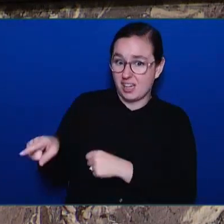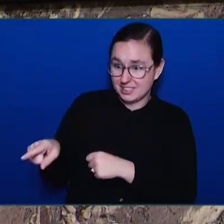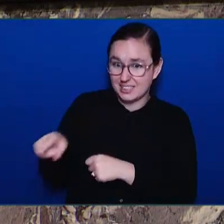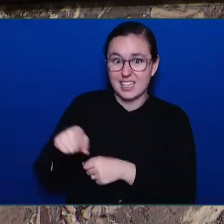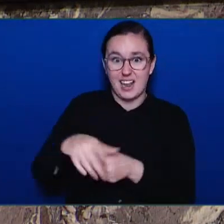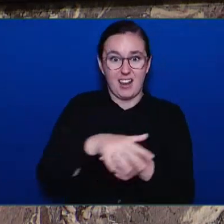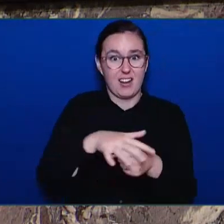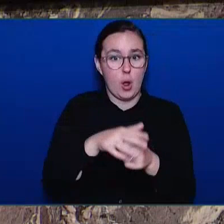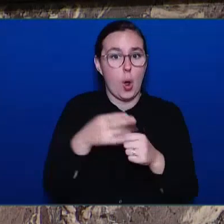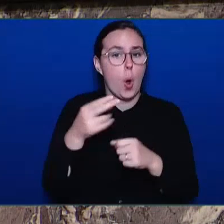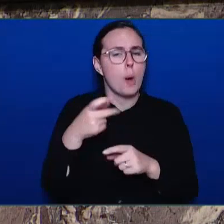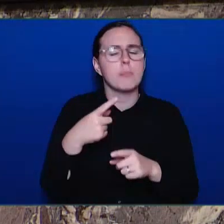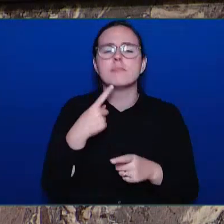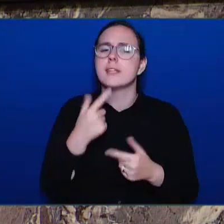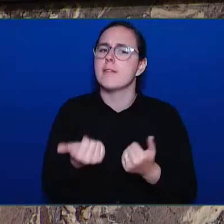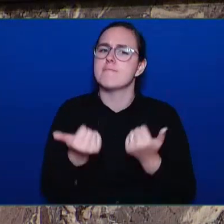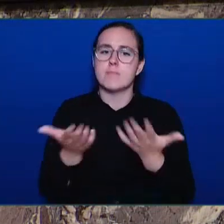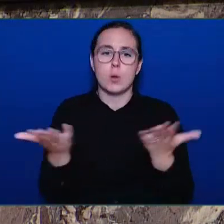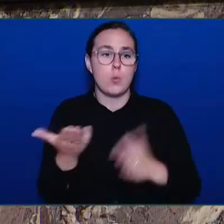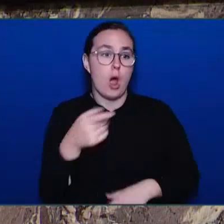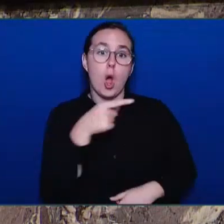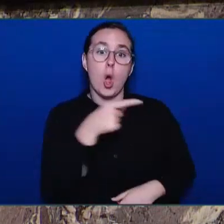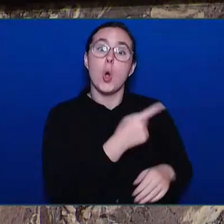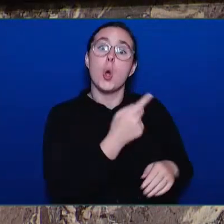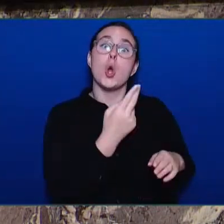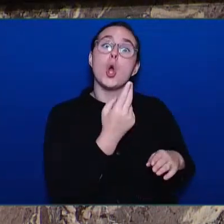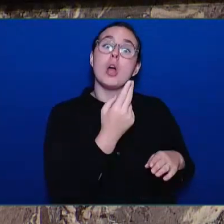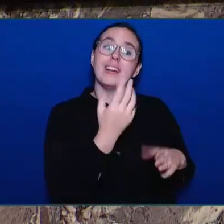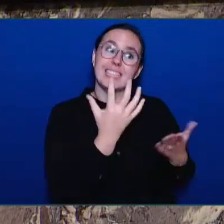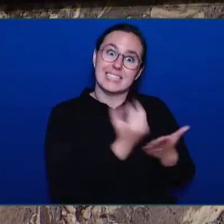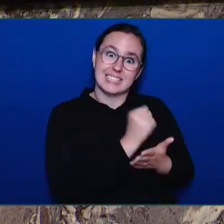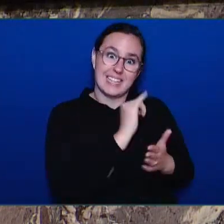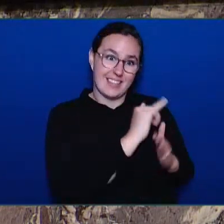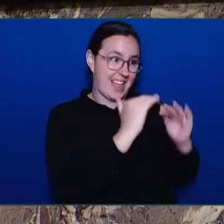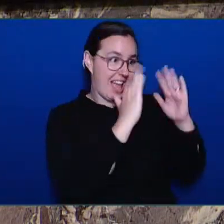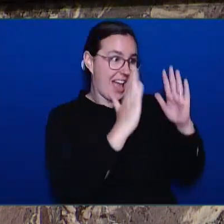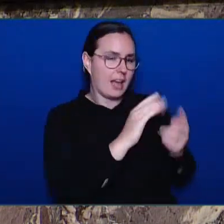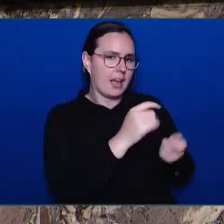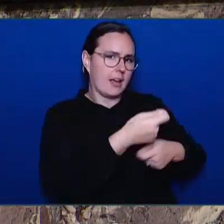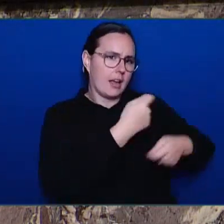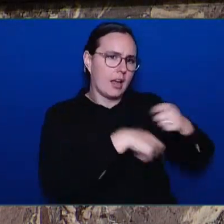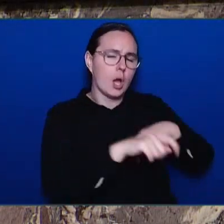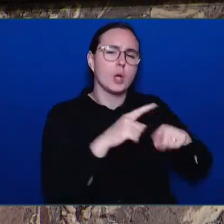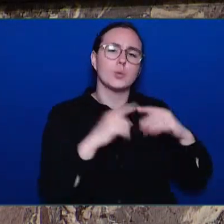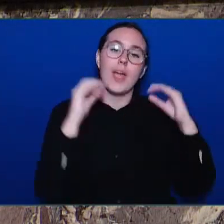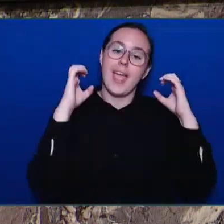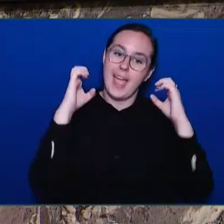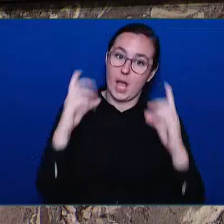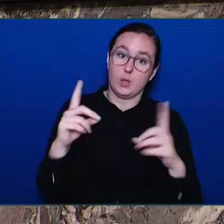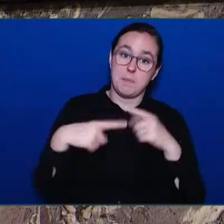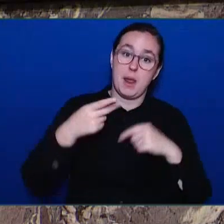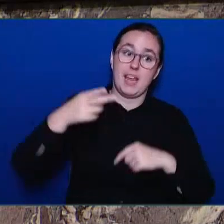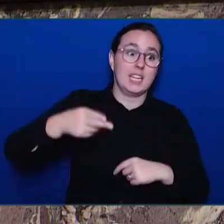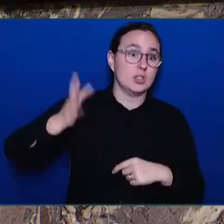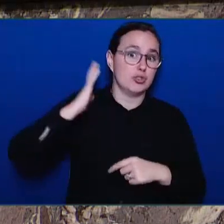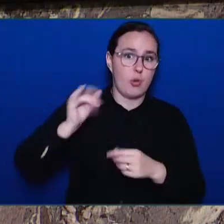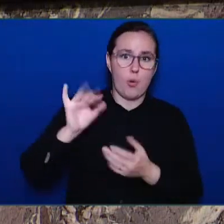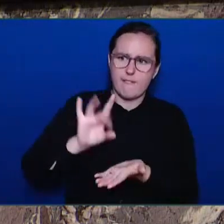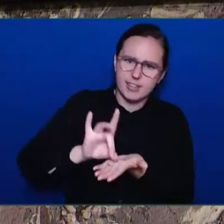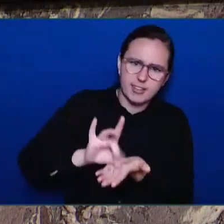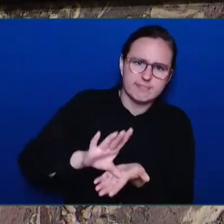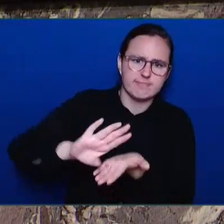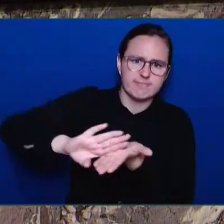for the site. It would feature a museum, a visitor centre, a restaurant, co-working offices